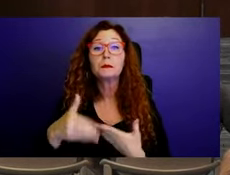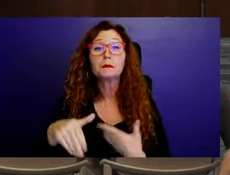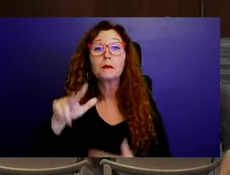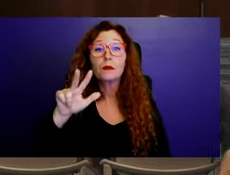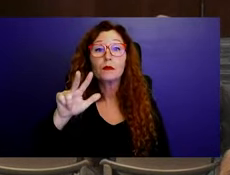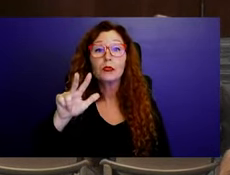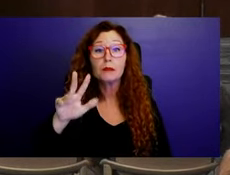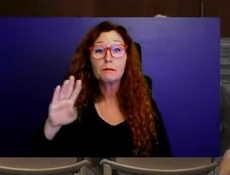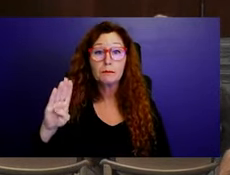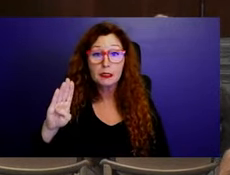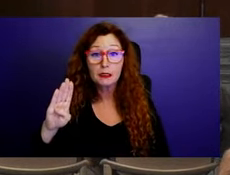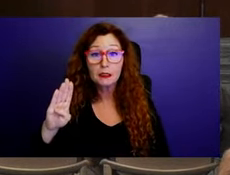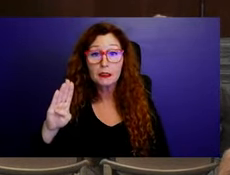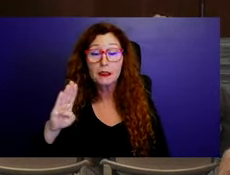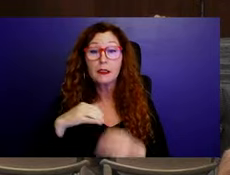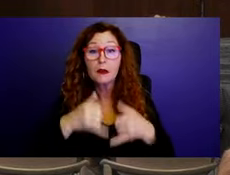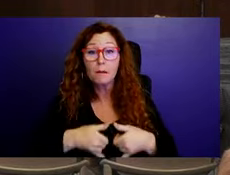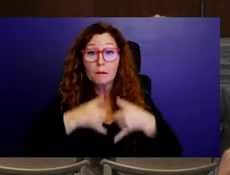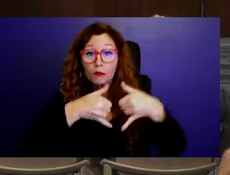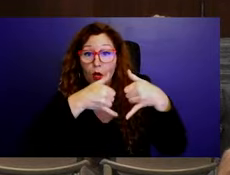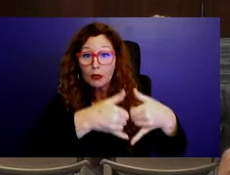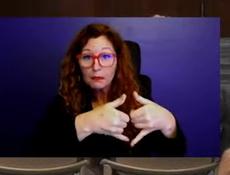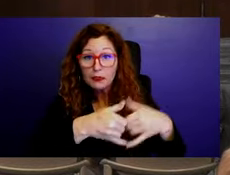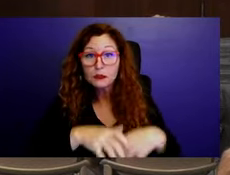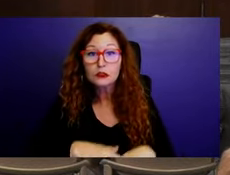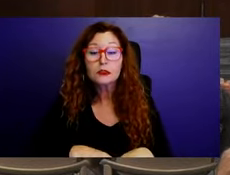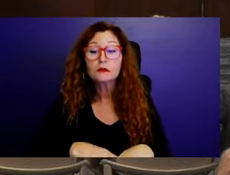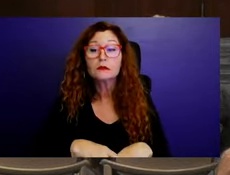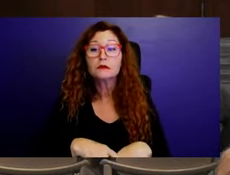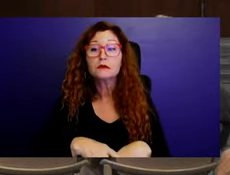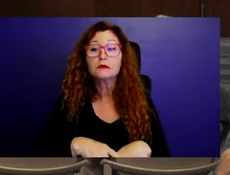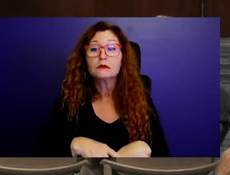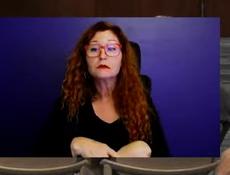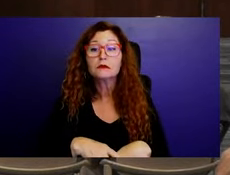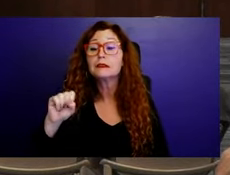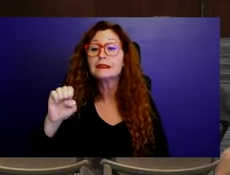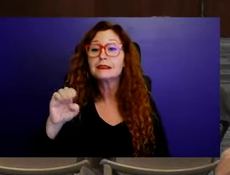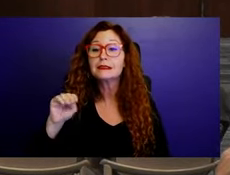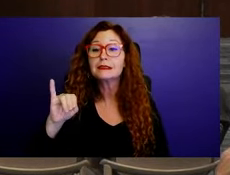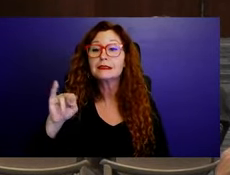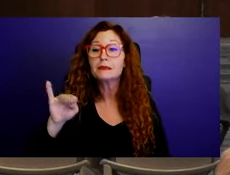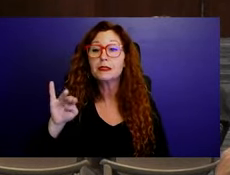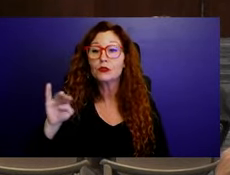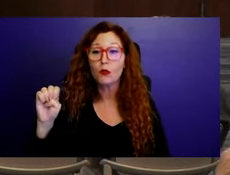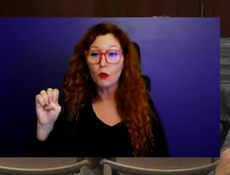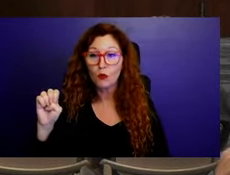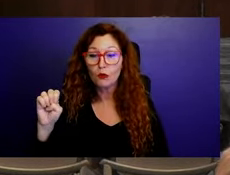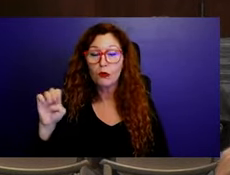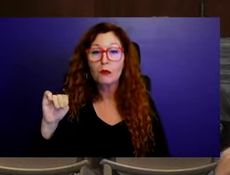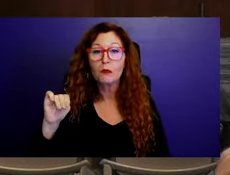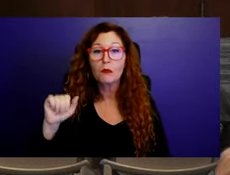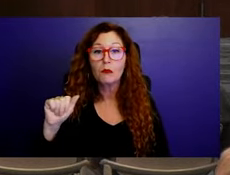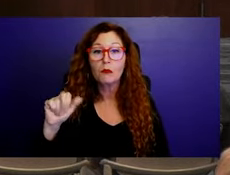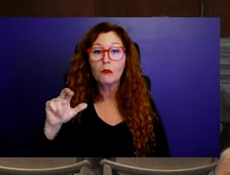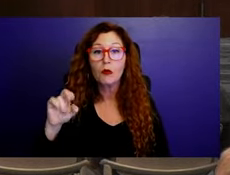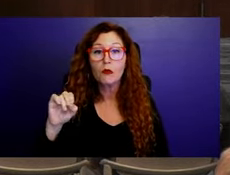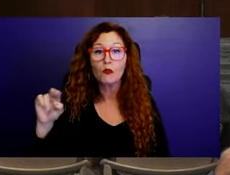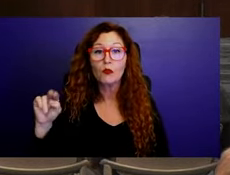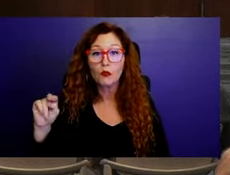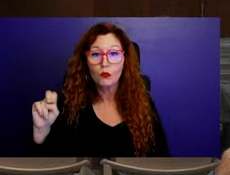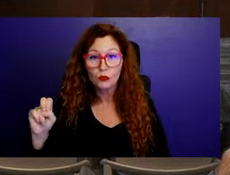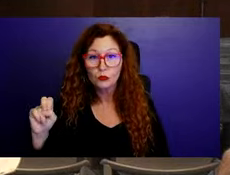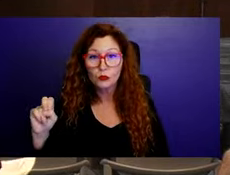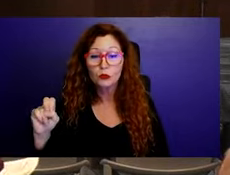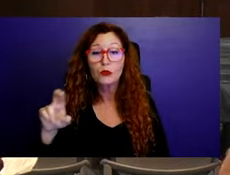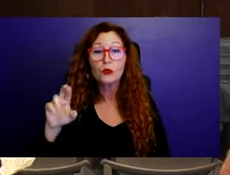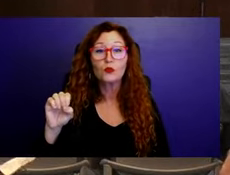Brother Norfus is in the audience. This is for the Seminole Maroon Remembrance Day, and I had the pleasure of being at your event this past